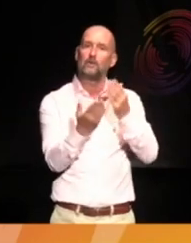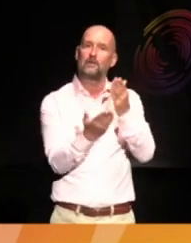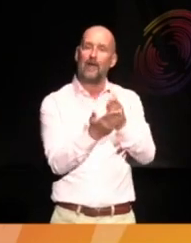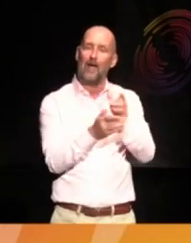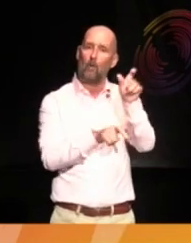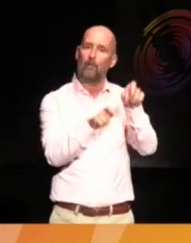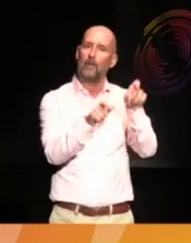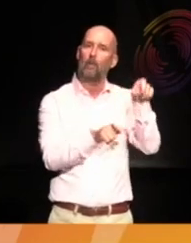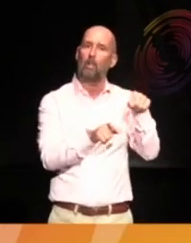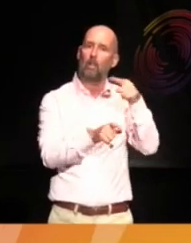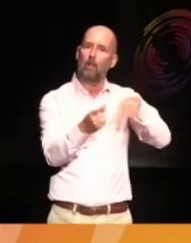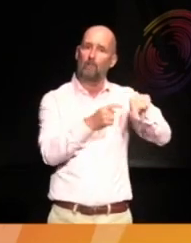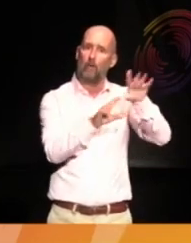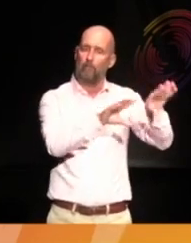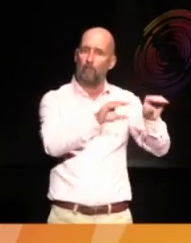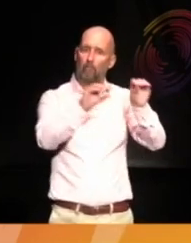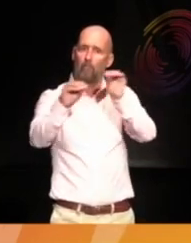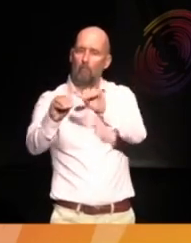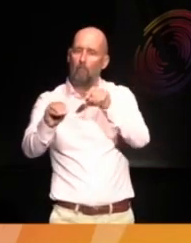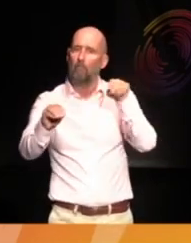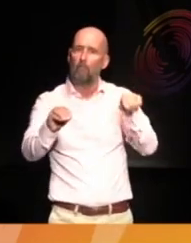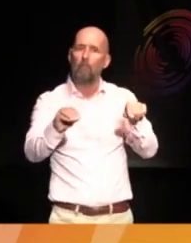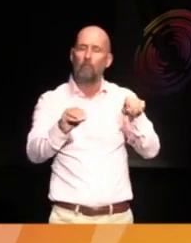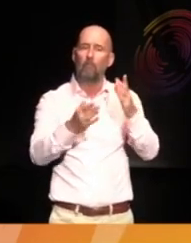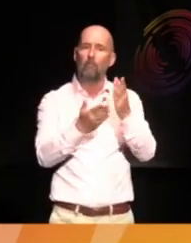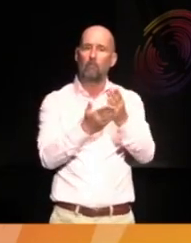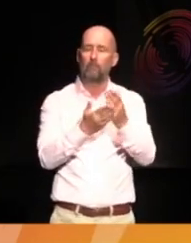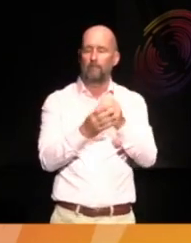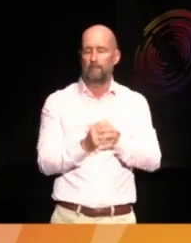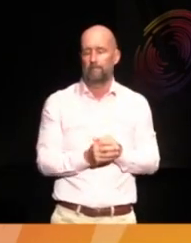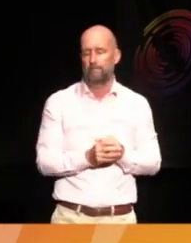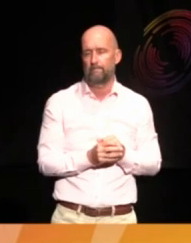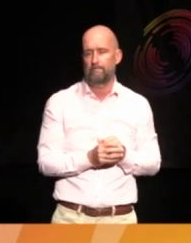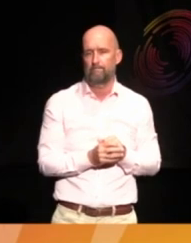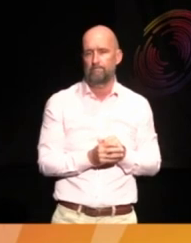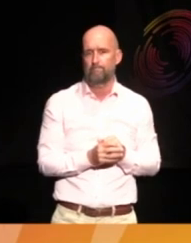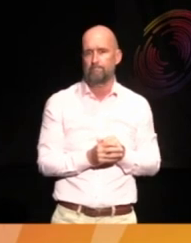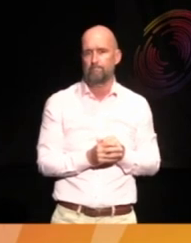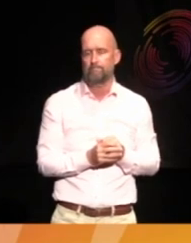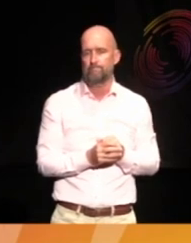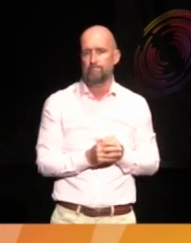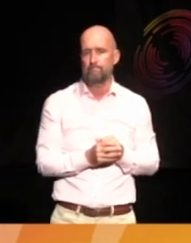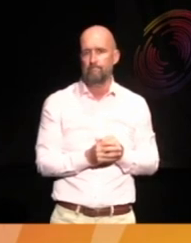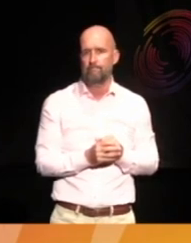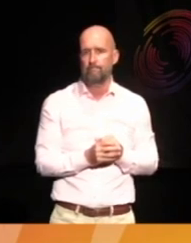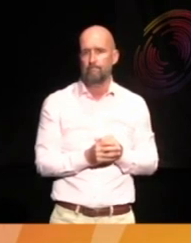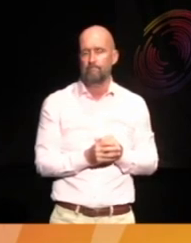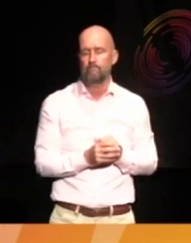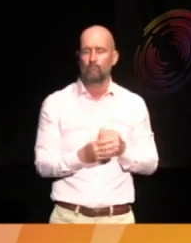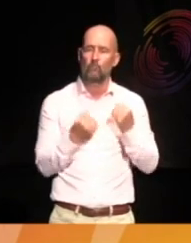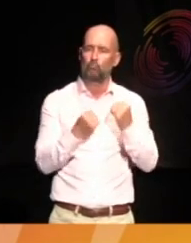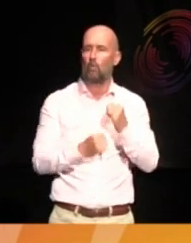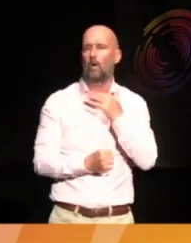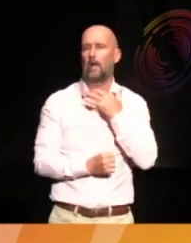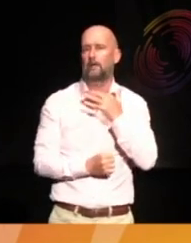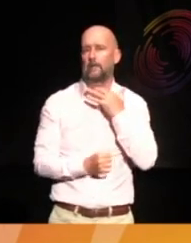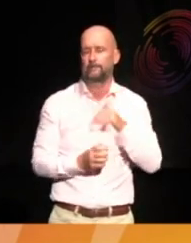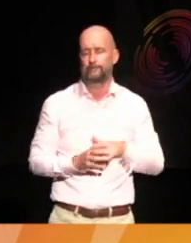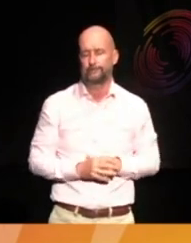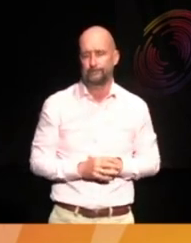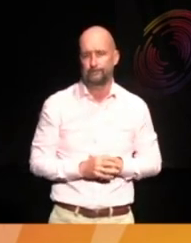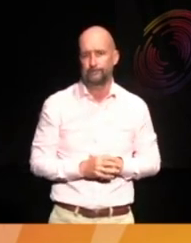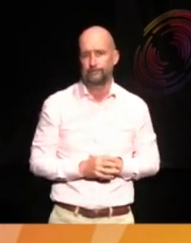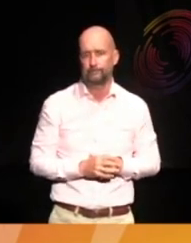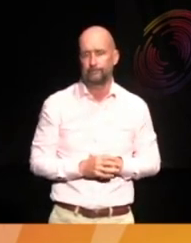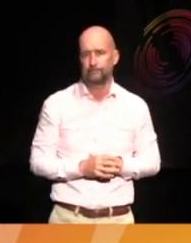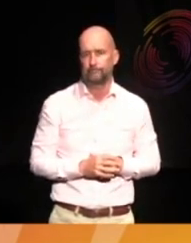removed from that space and came up with a community museum called the District Six Museum. So there are quite a number of academics in South Africa who are working at the rest of Western